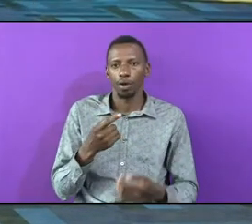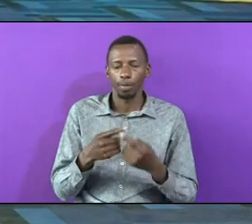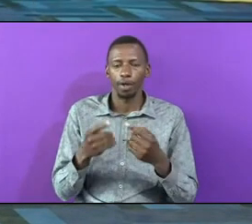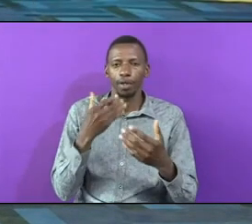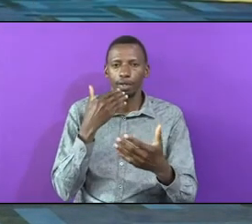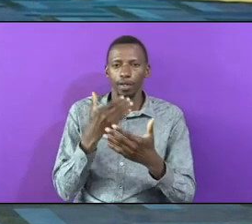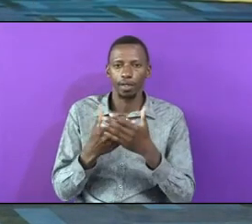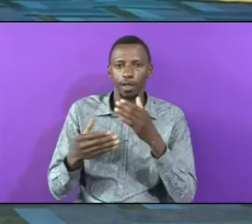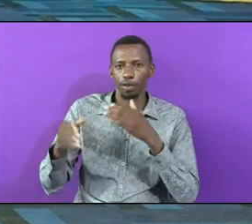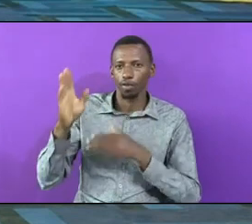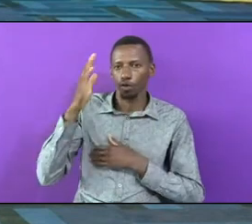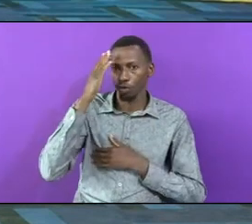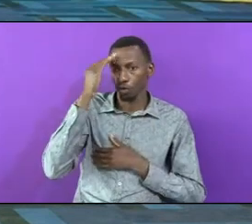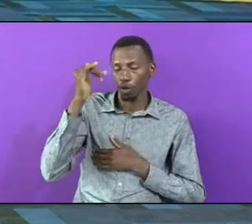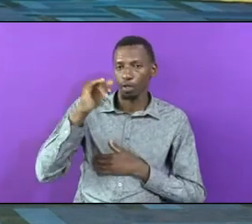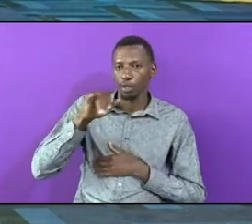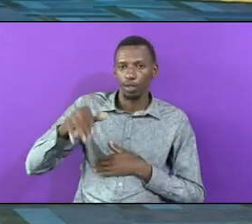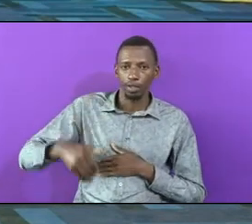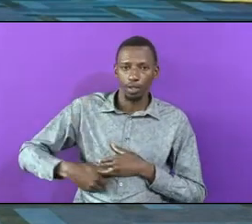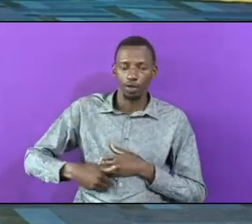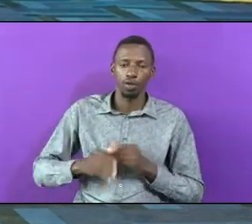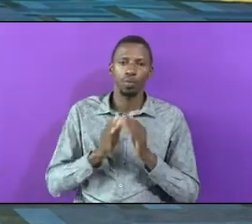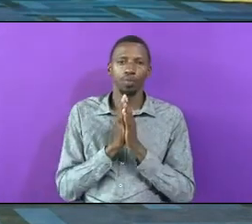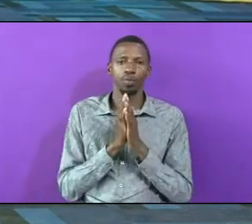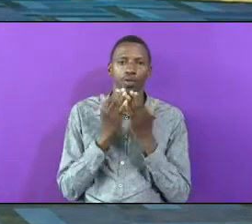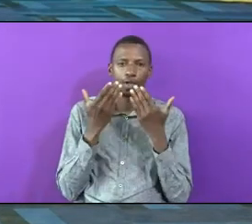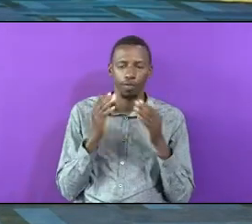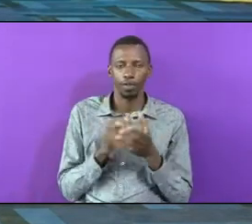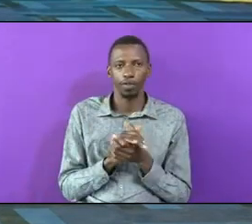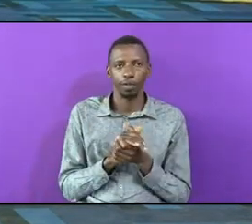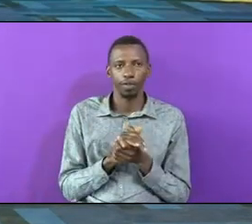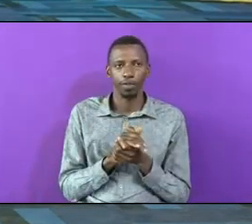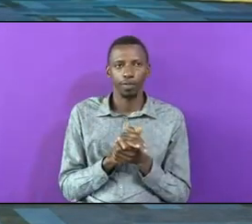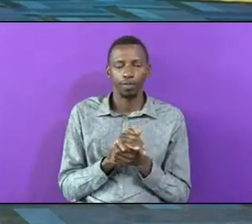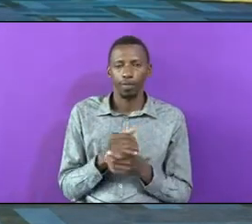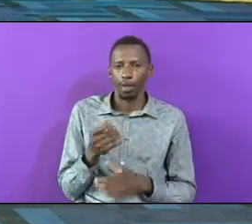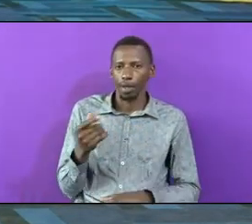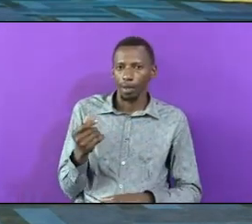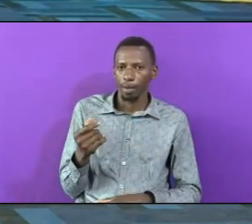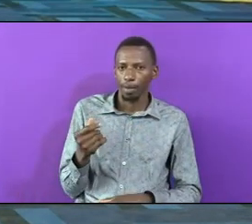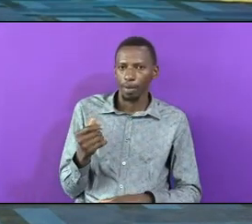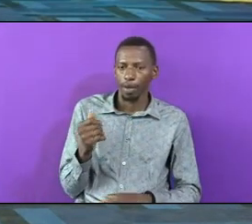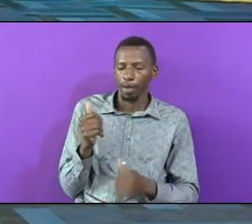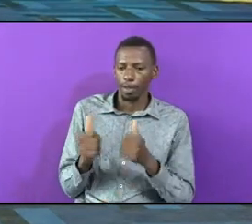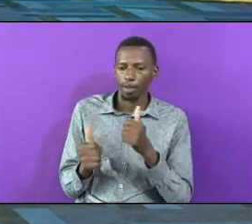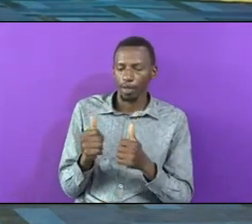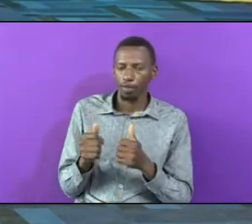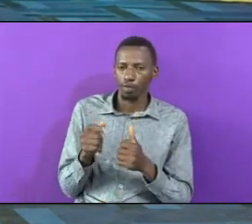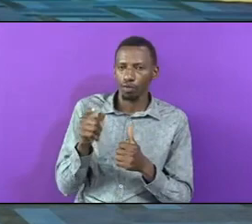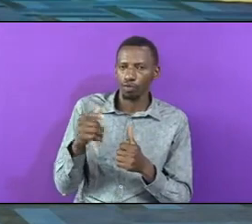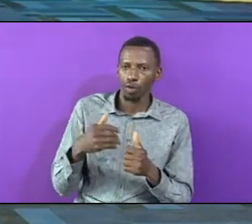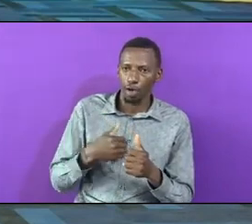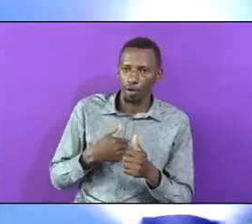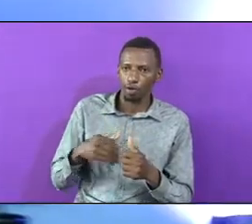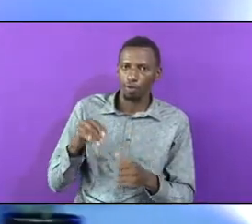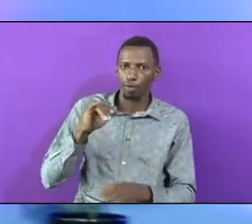What Prayed Take The Amount Of Money You Have Jacinta Will Not Help You